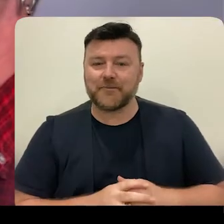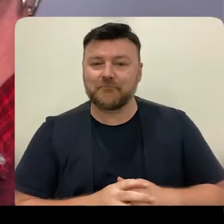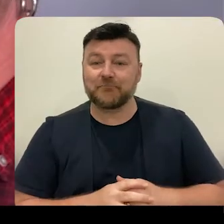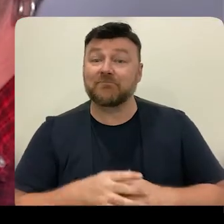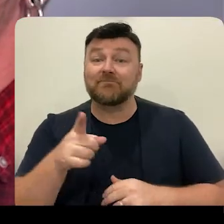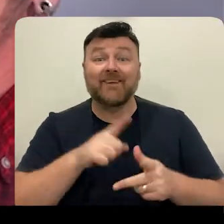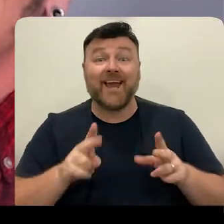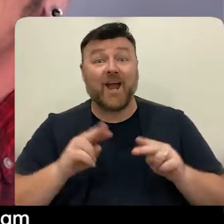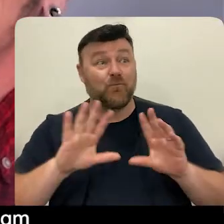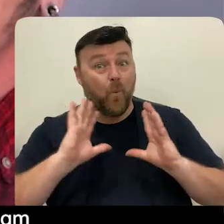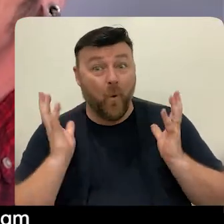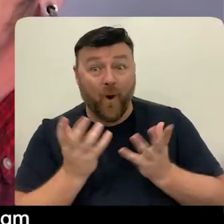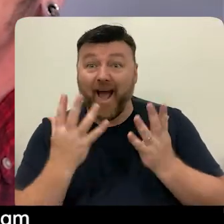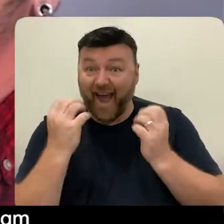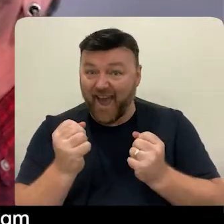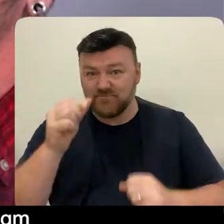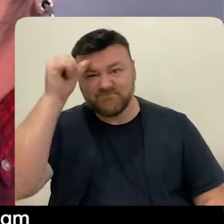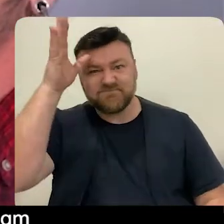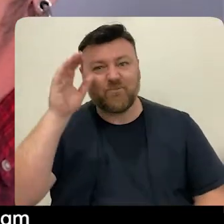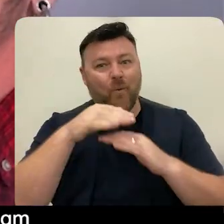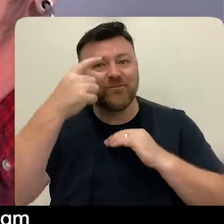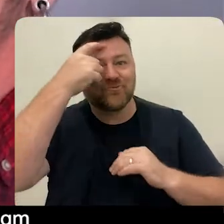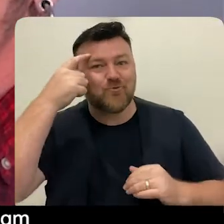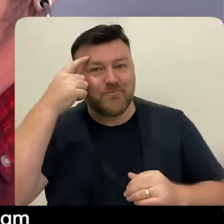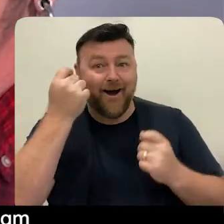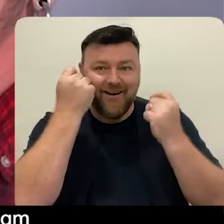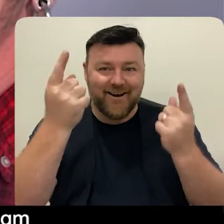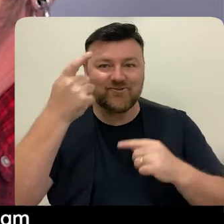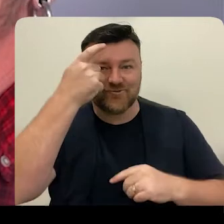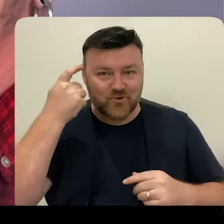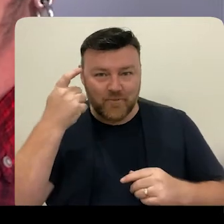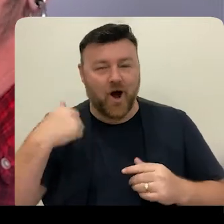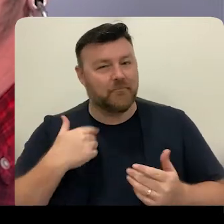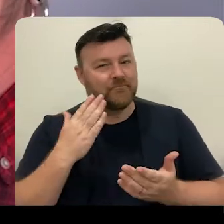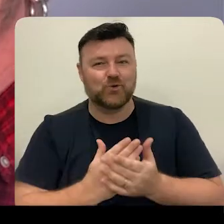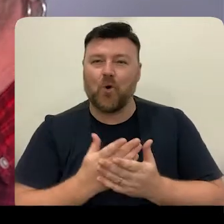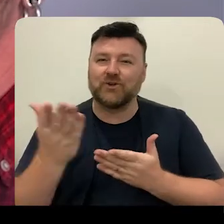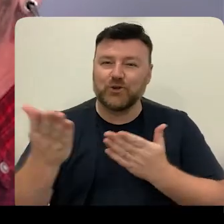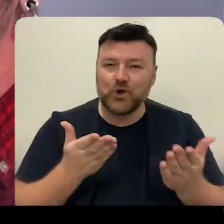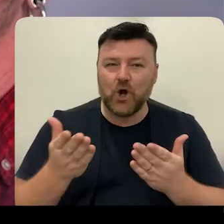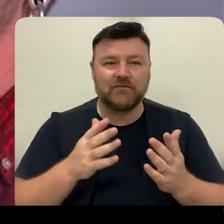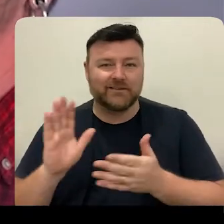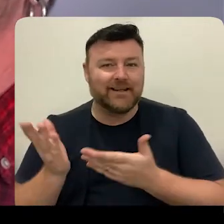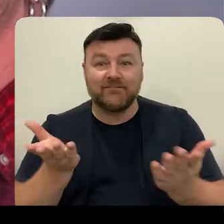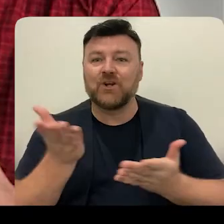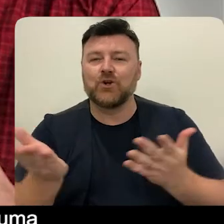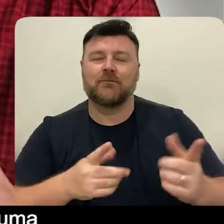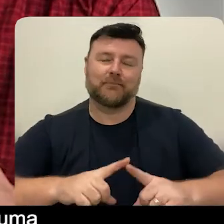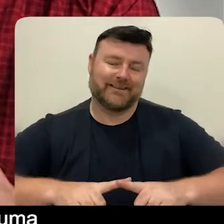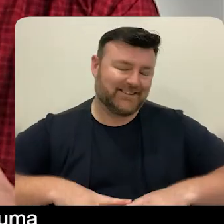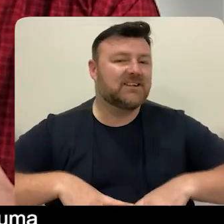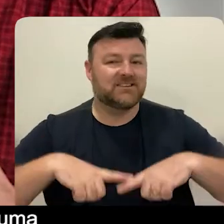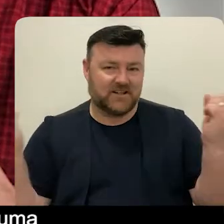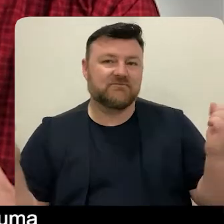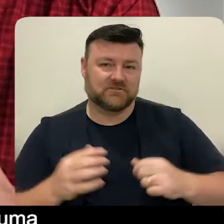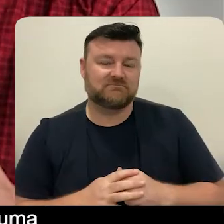If the whole world was trauma-informed, then I think we'd have a totally different paradigm of services and service delivery. We'd